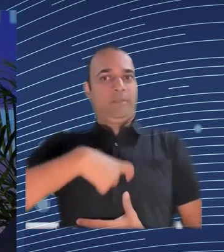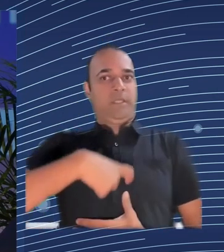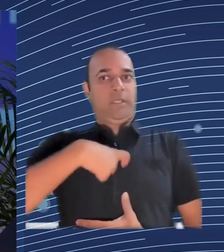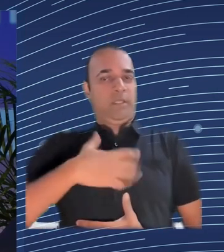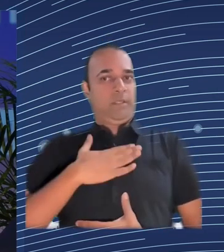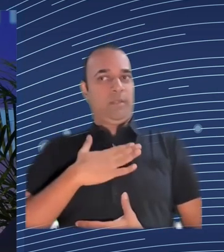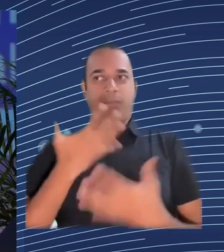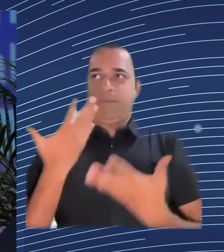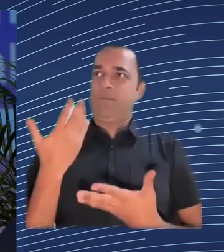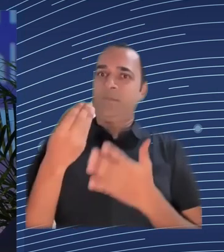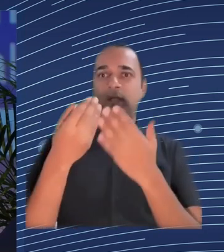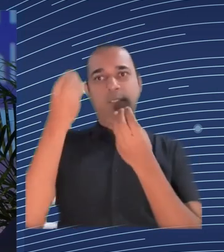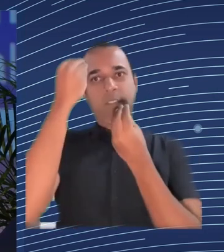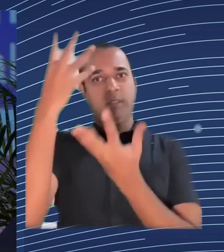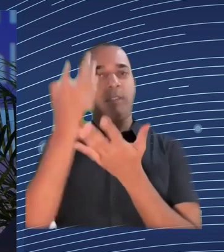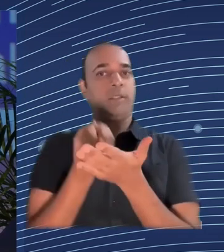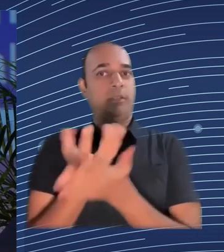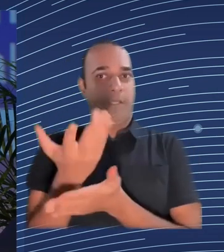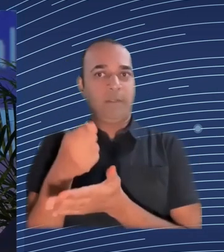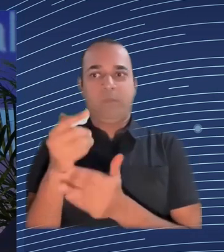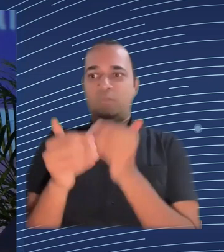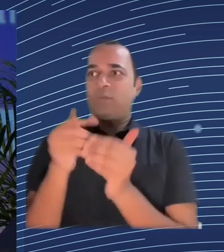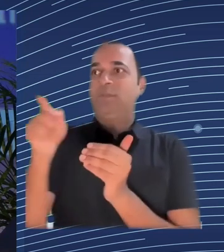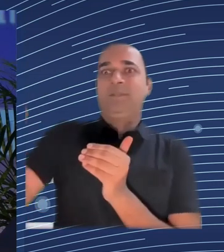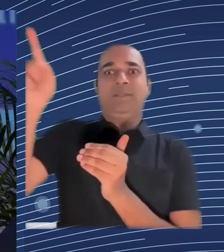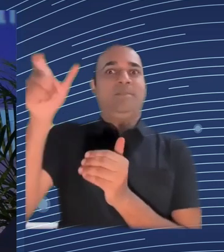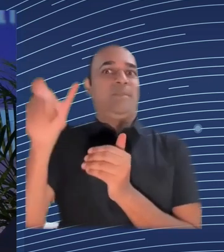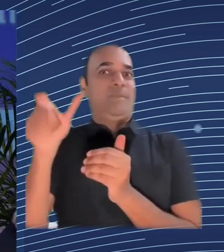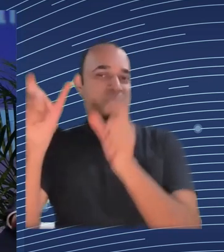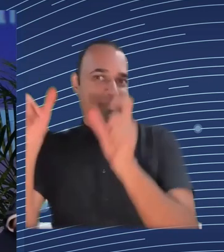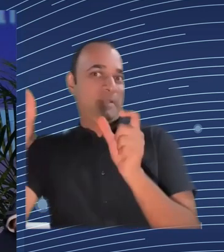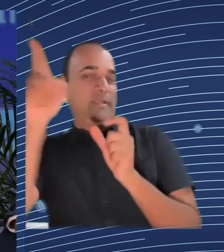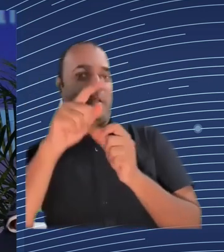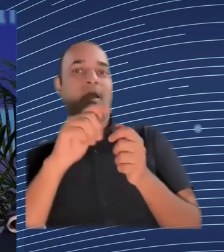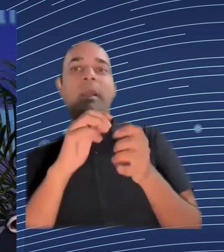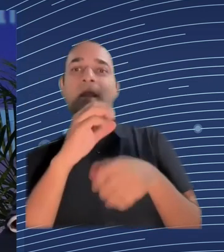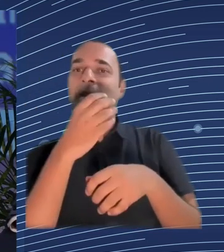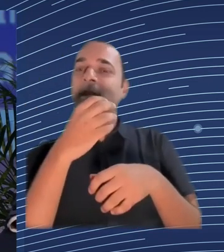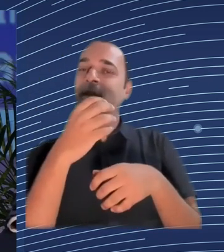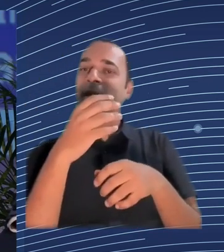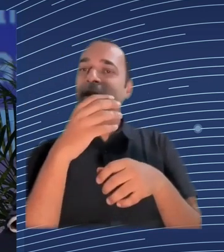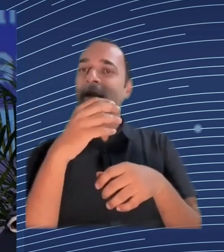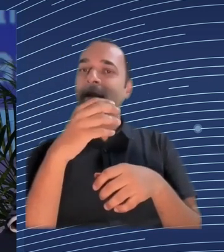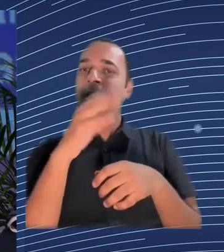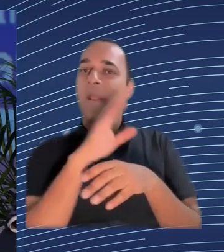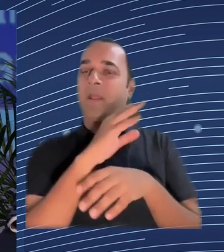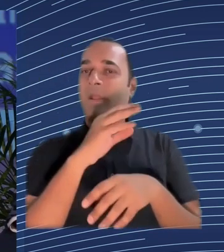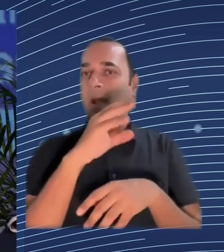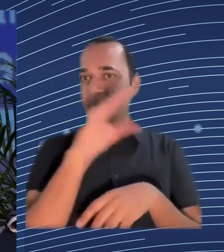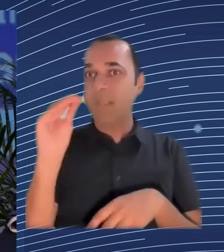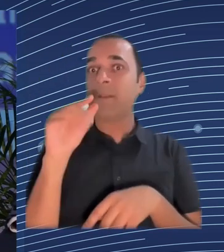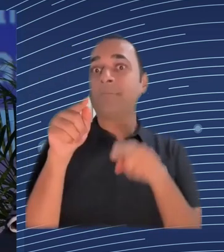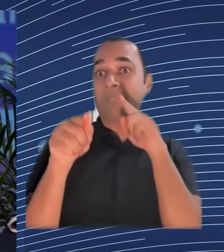how that data was processed for me it started a very personal thing I was involved in the case against